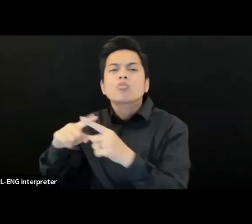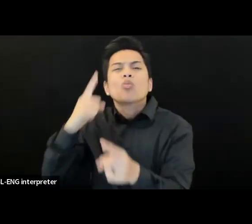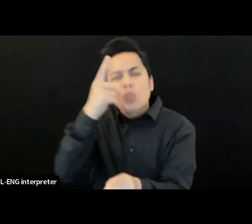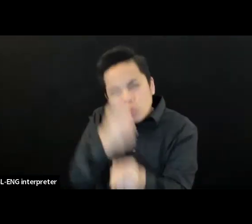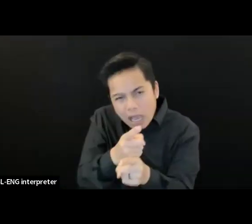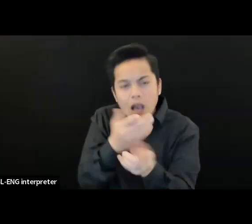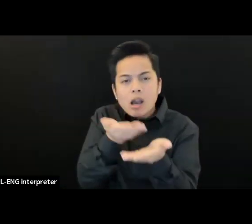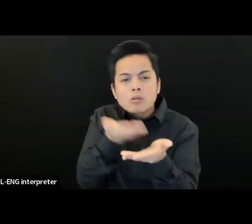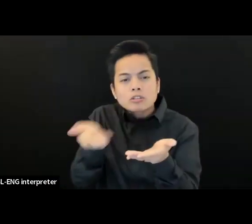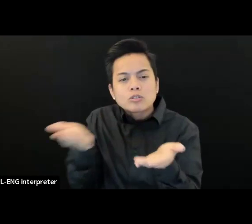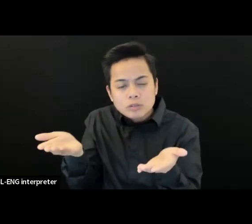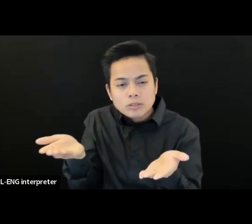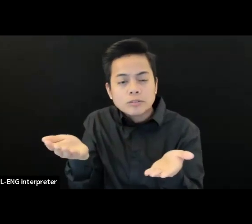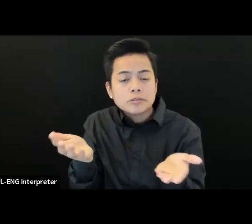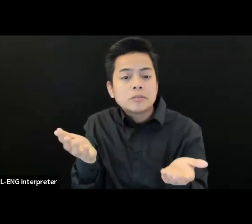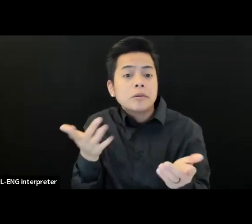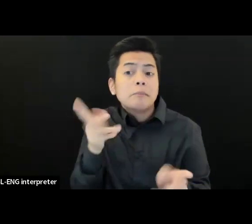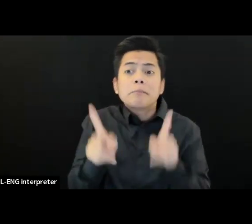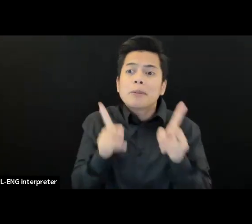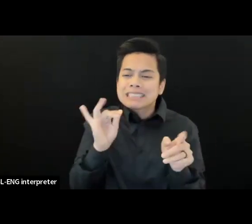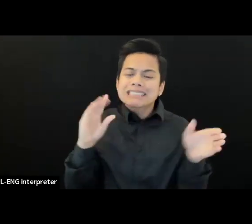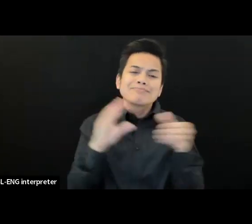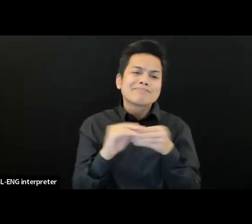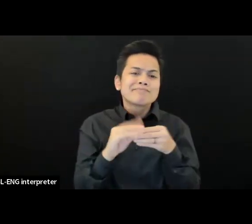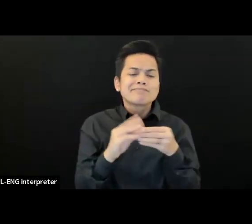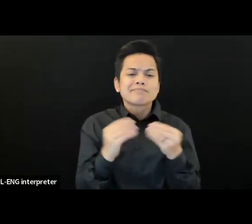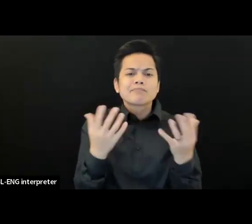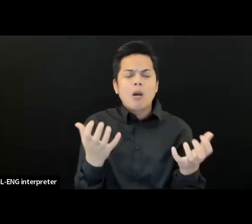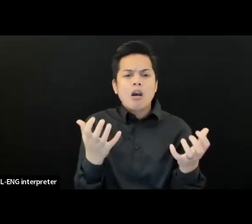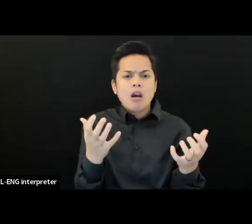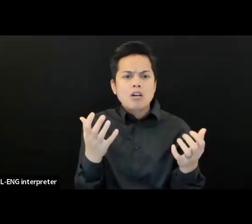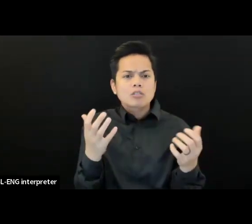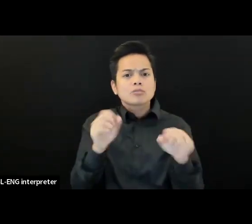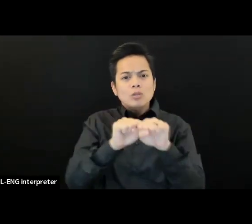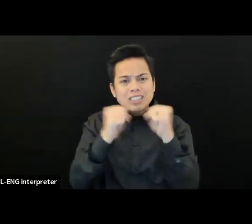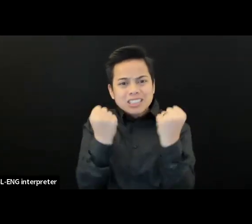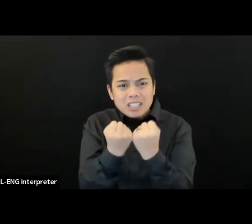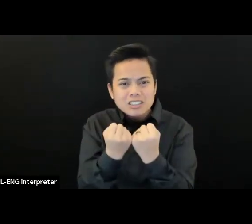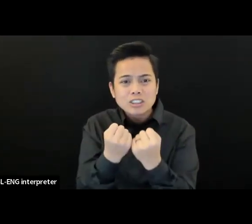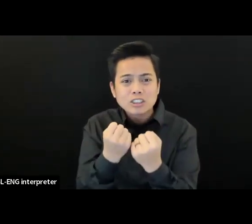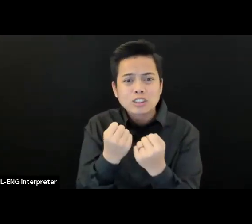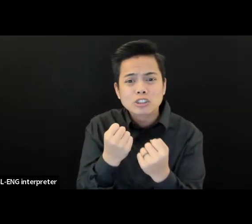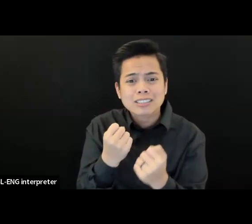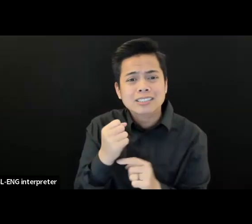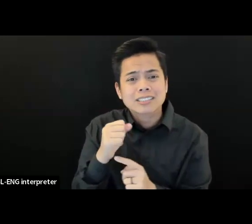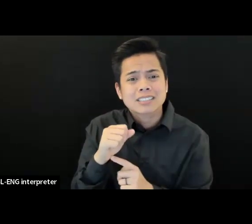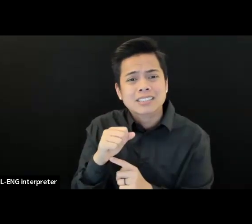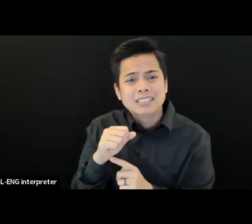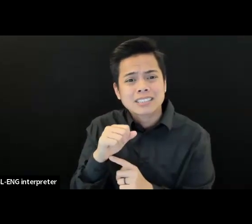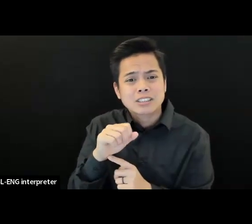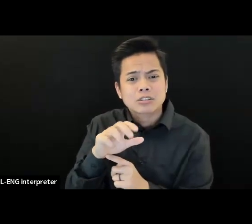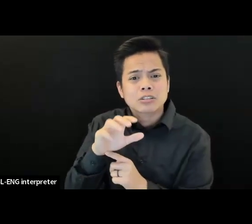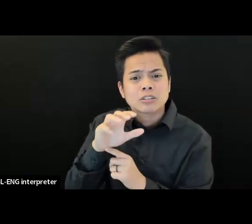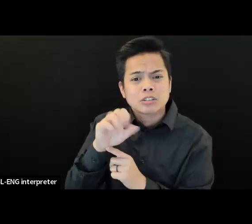And online speaker series in disability studies and disability justice. And of course, performances